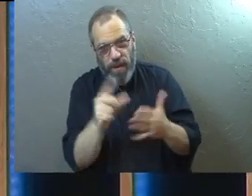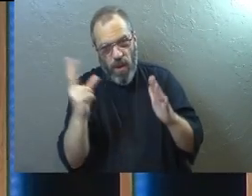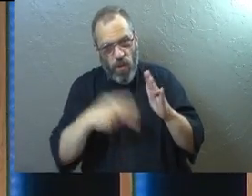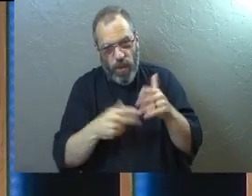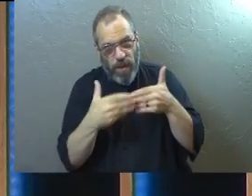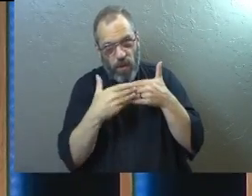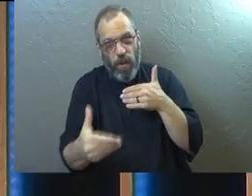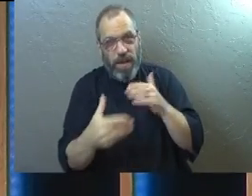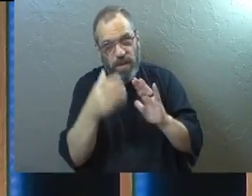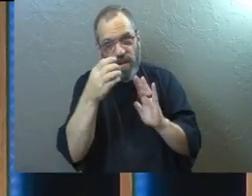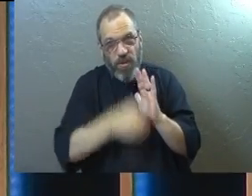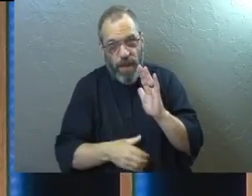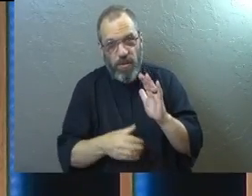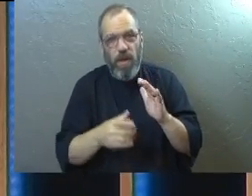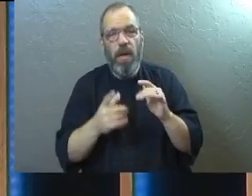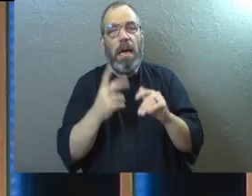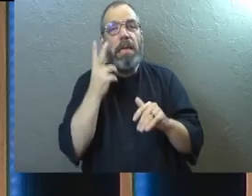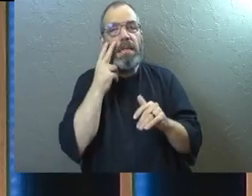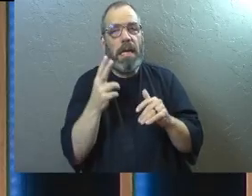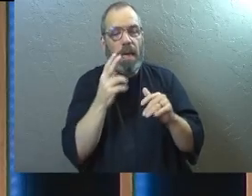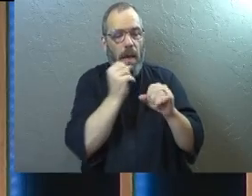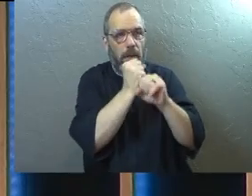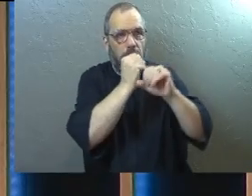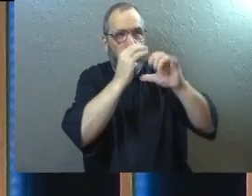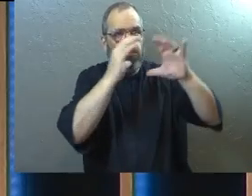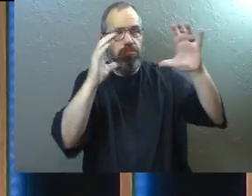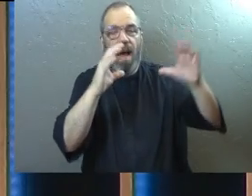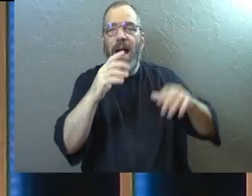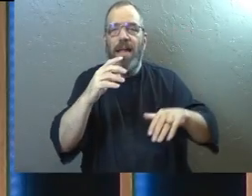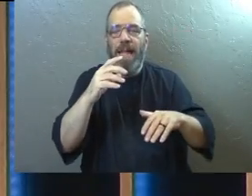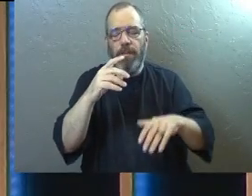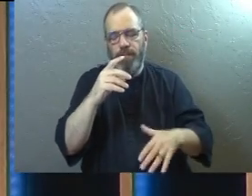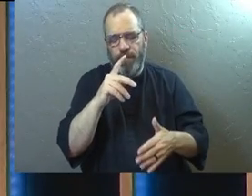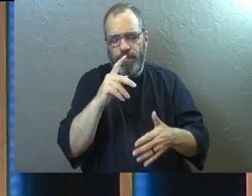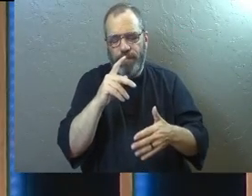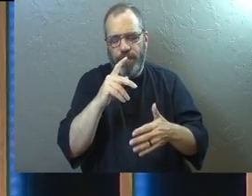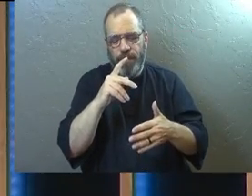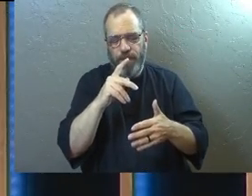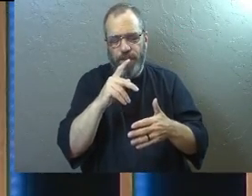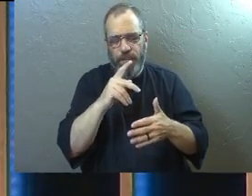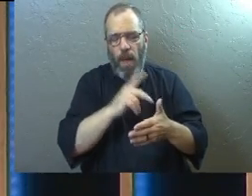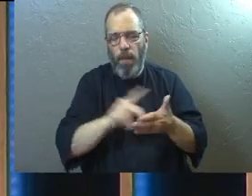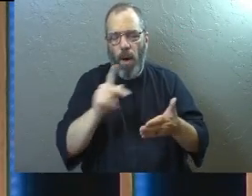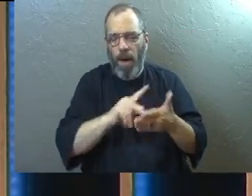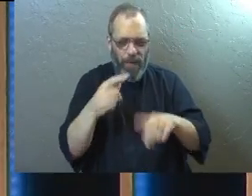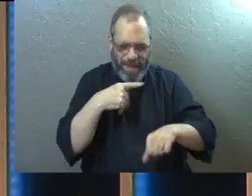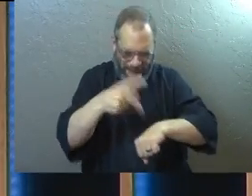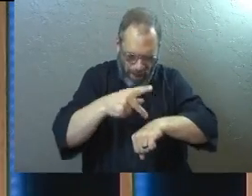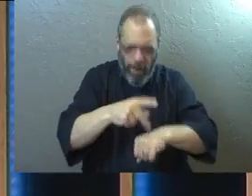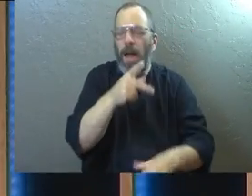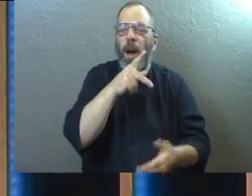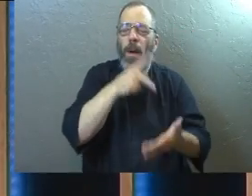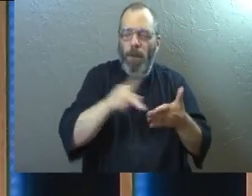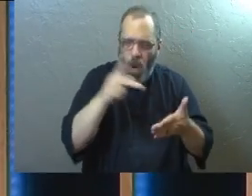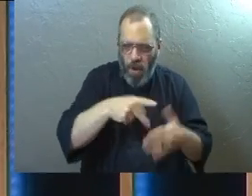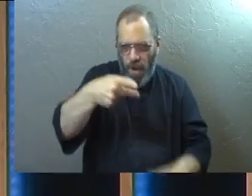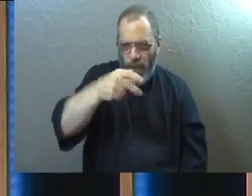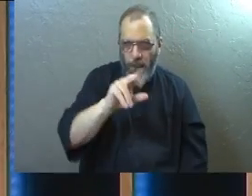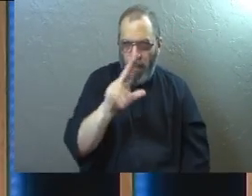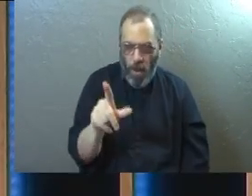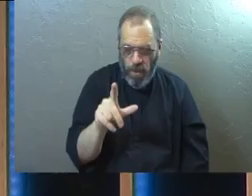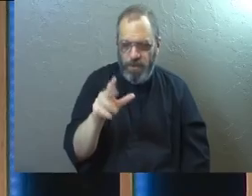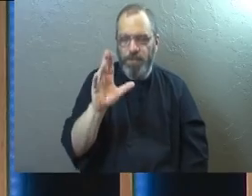week to read the rest of the chapter and see the full message that Paul's got for us. So Ephesians was written by the apostle Paul.